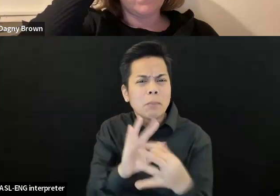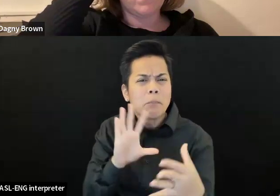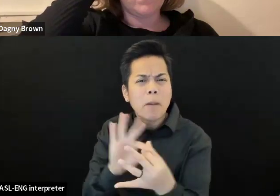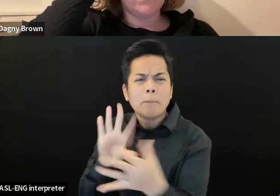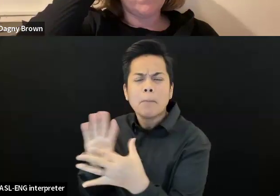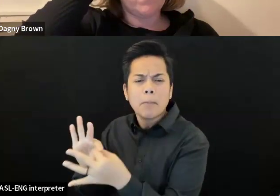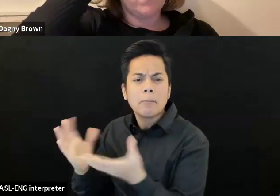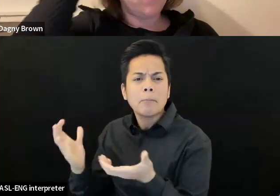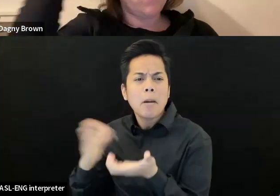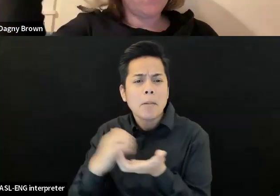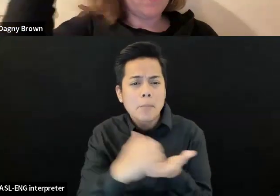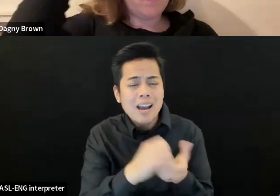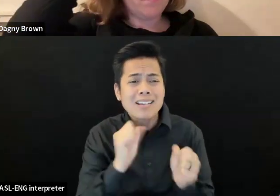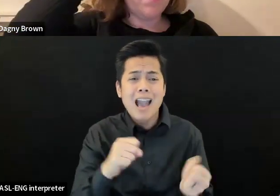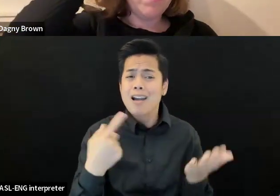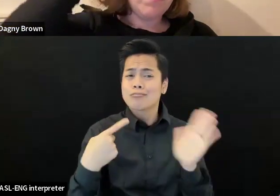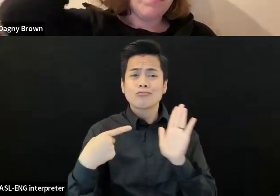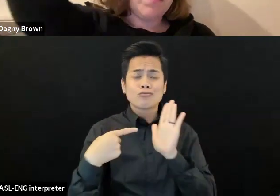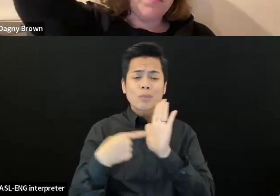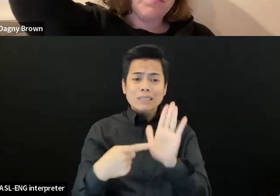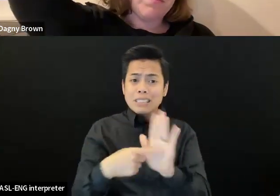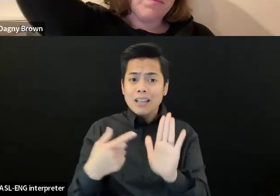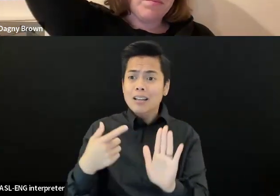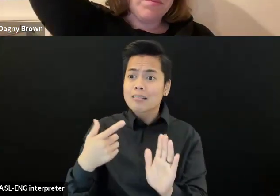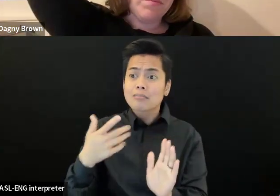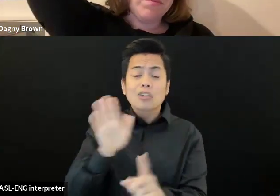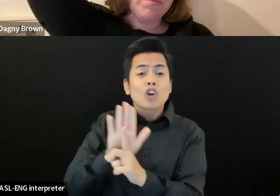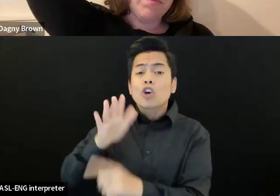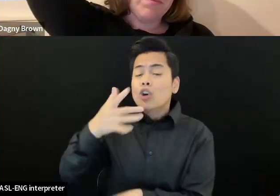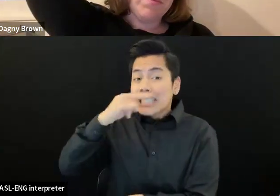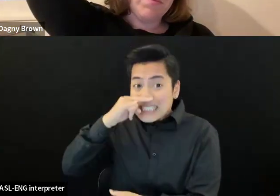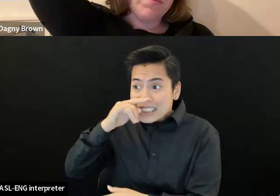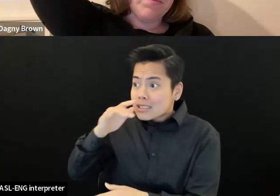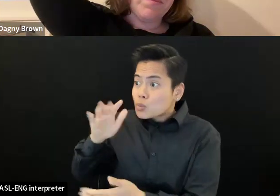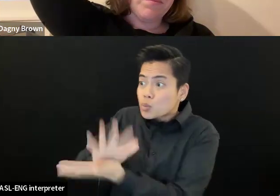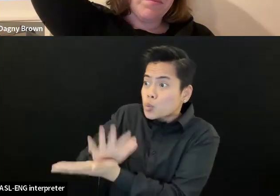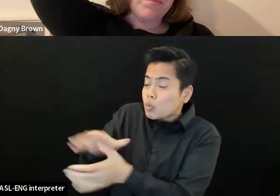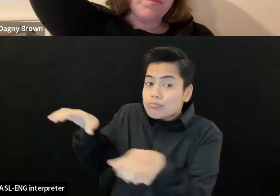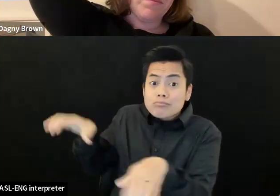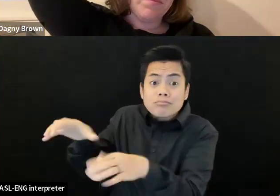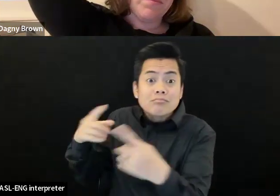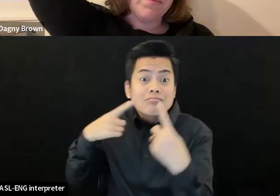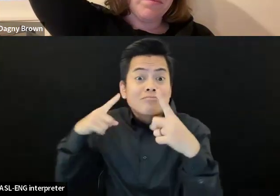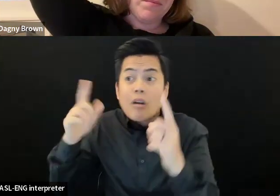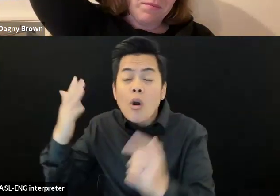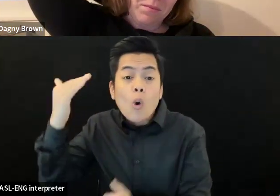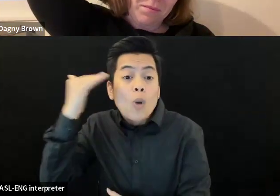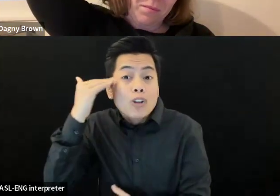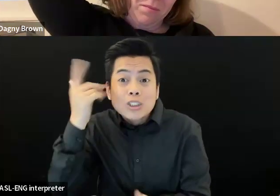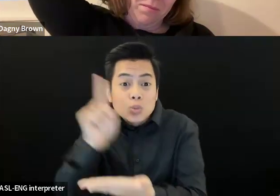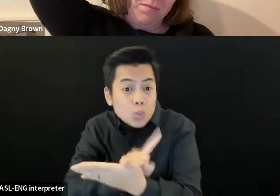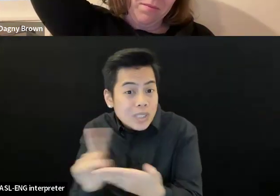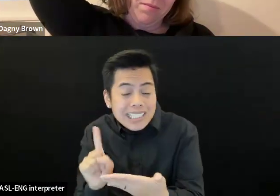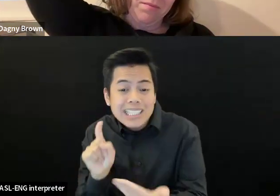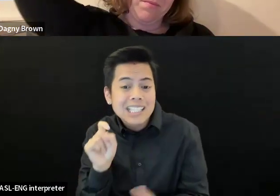awareness week. And they want a few speakers that we can know who's out there. Um, and, and, you know, that referral work being part of our,